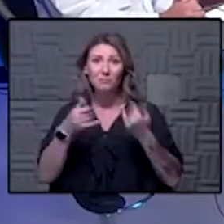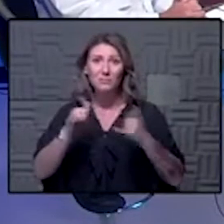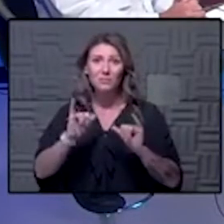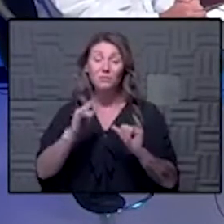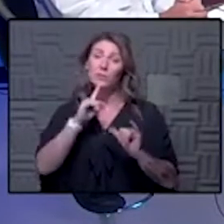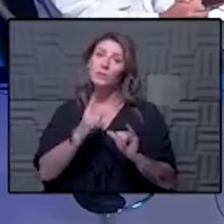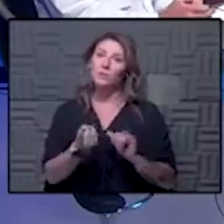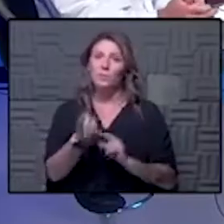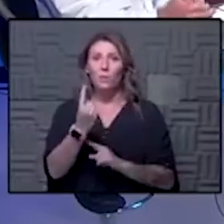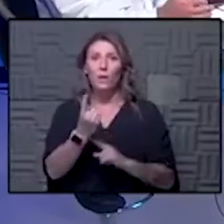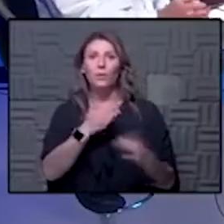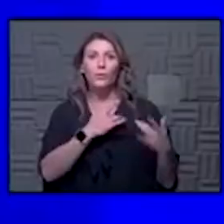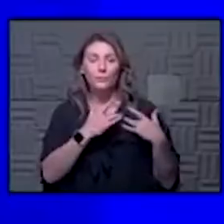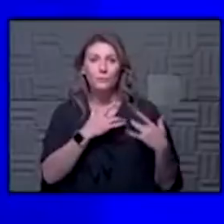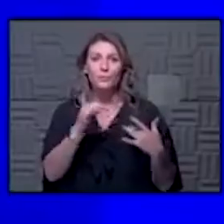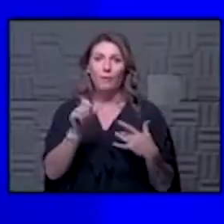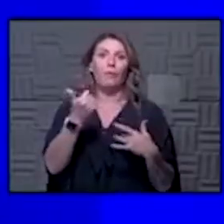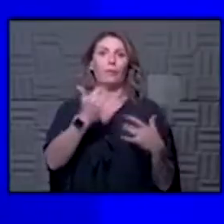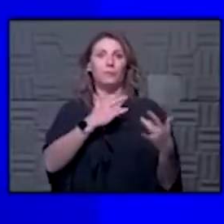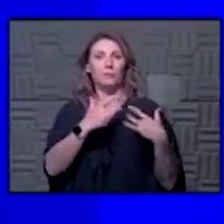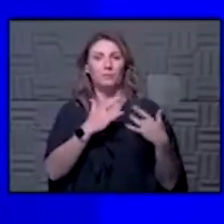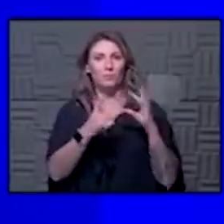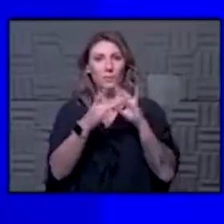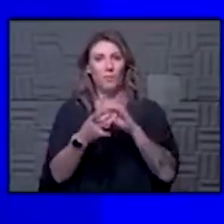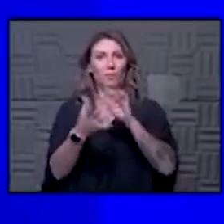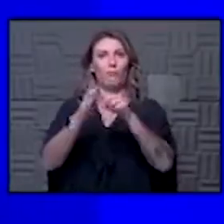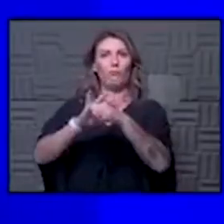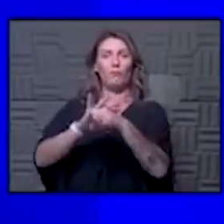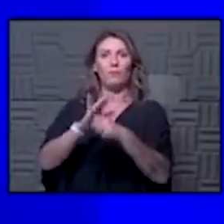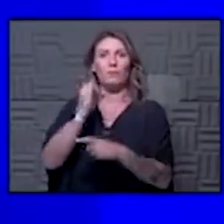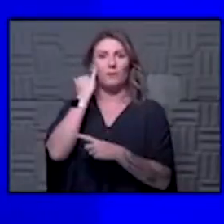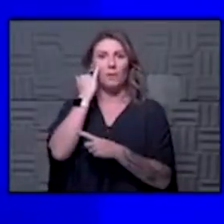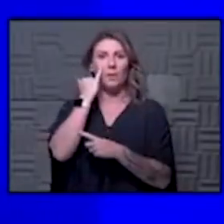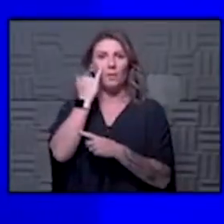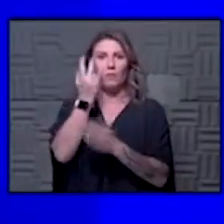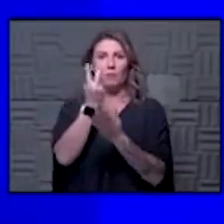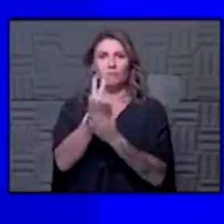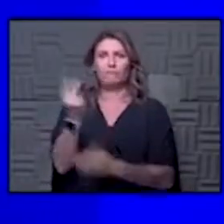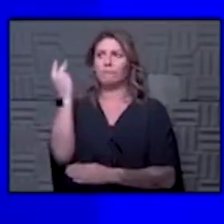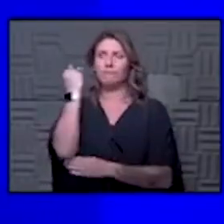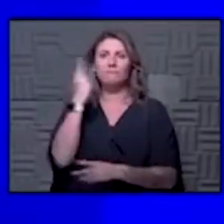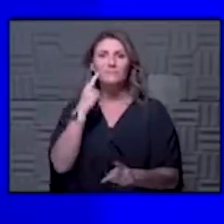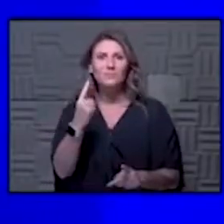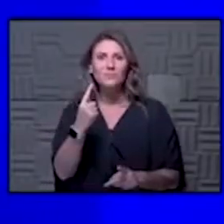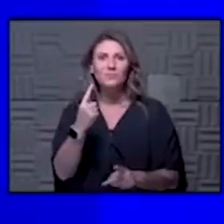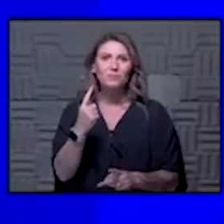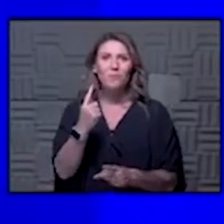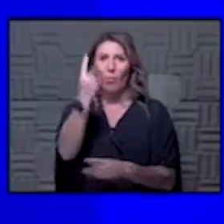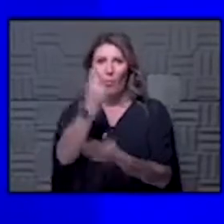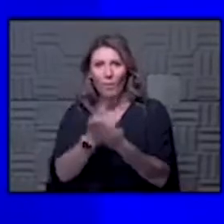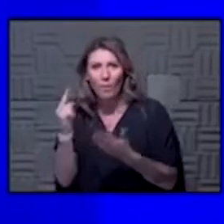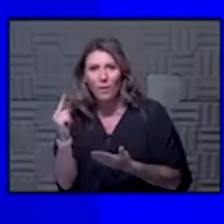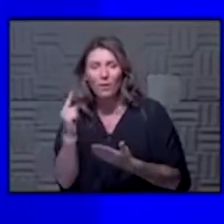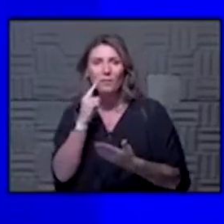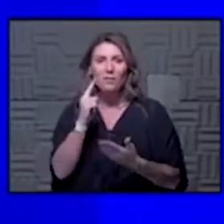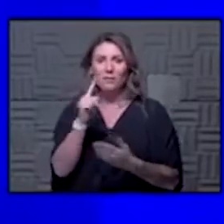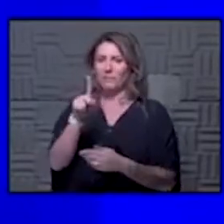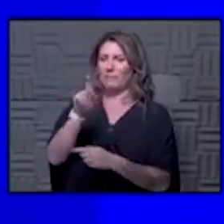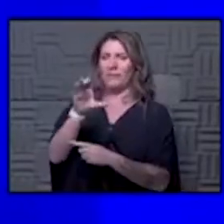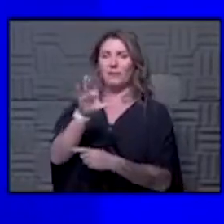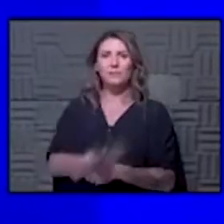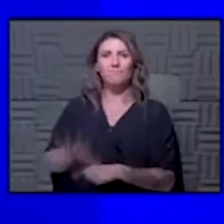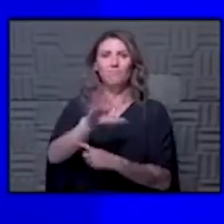concern one of one of the other concerning things about COVID is if you look back a week ago on the Kansas City area